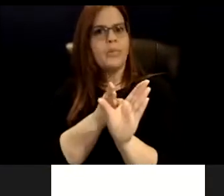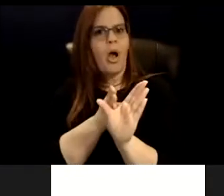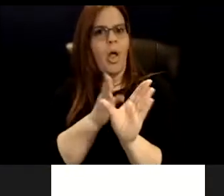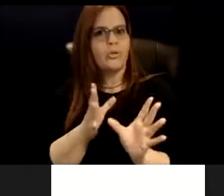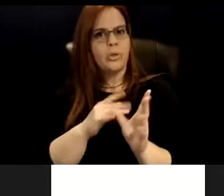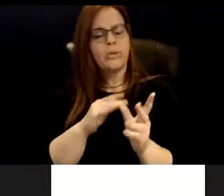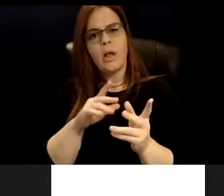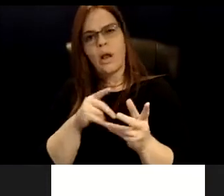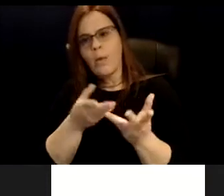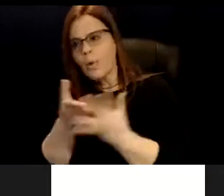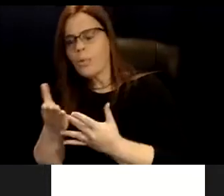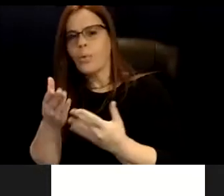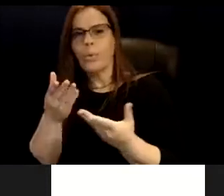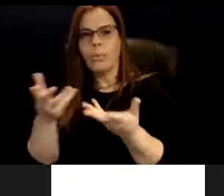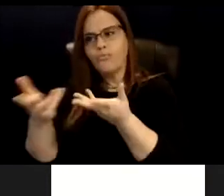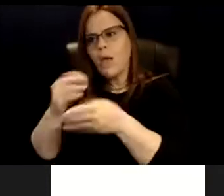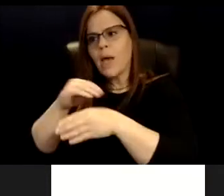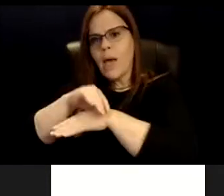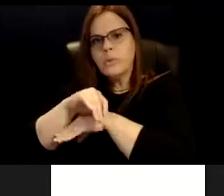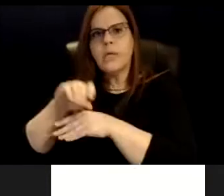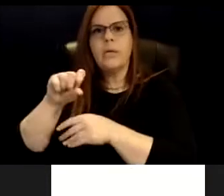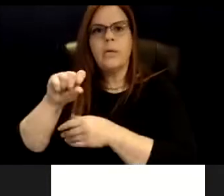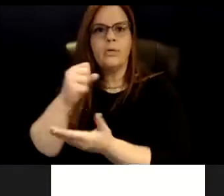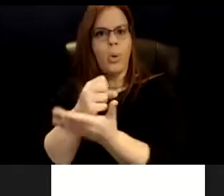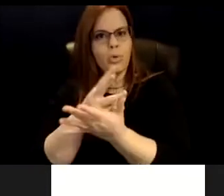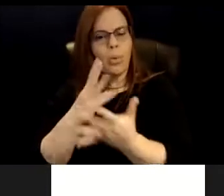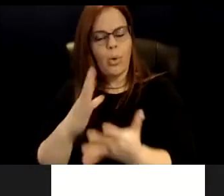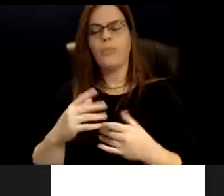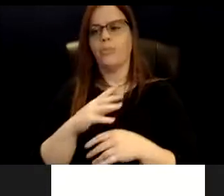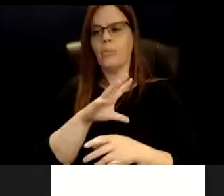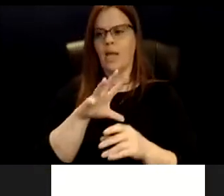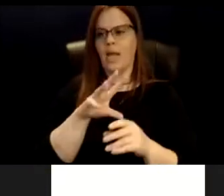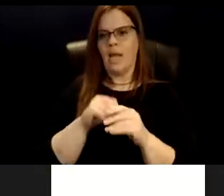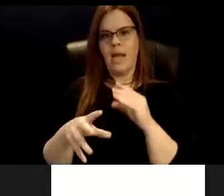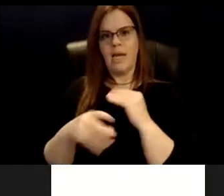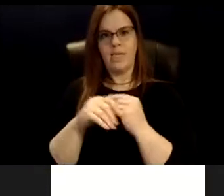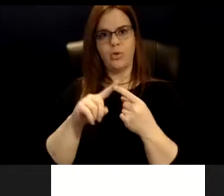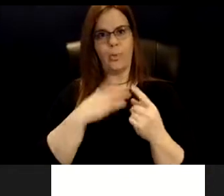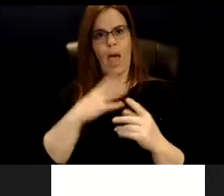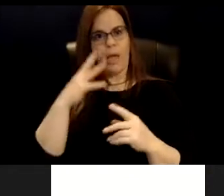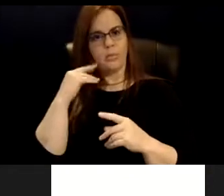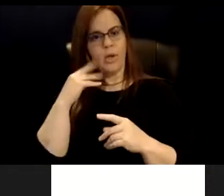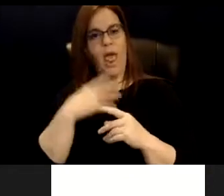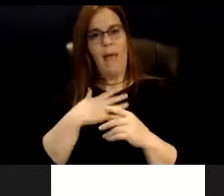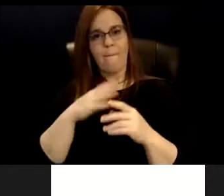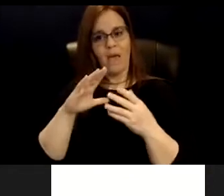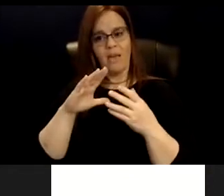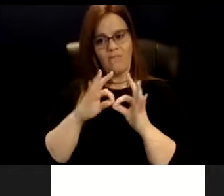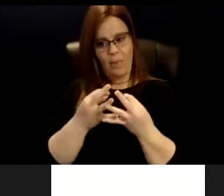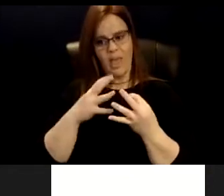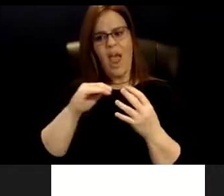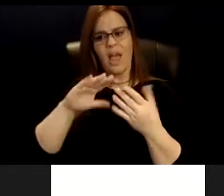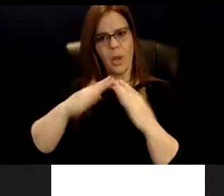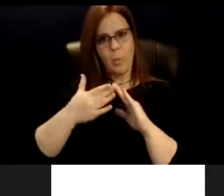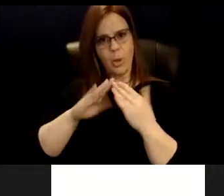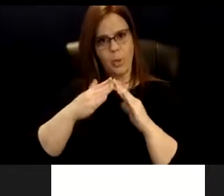counseling and social work. And so in addition to my experiences and my family and immediate community's experiences, I saw